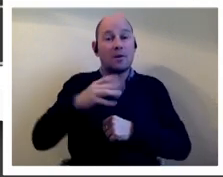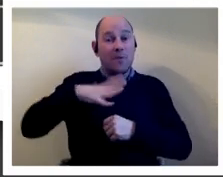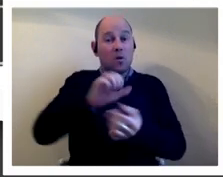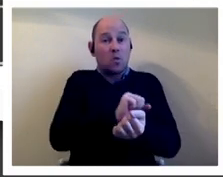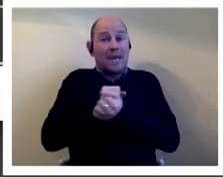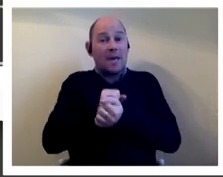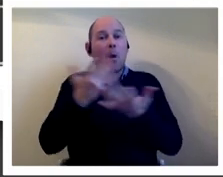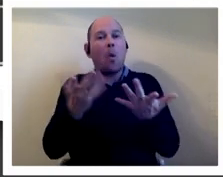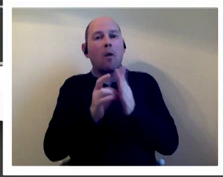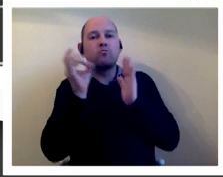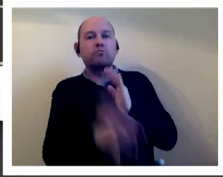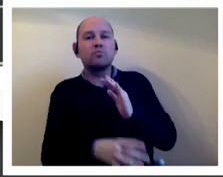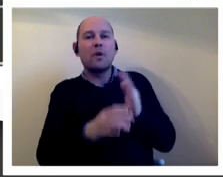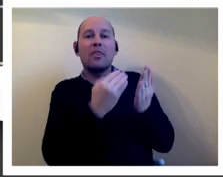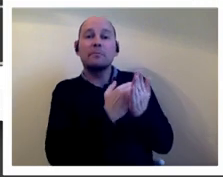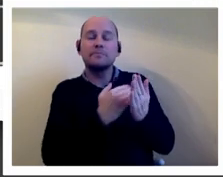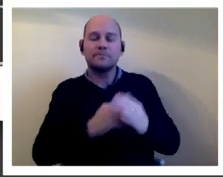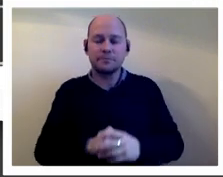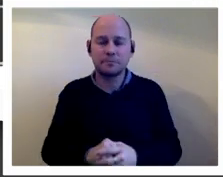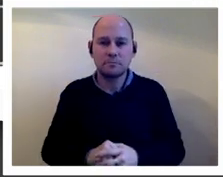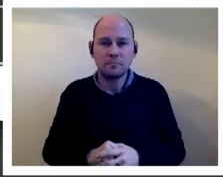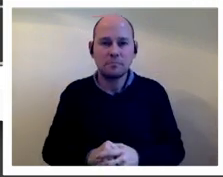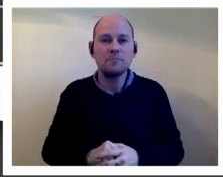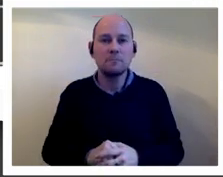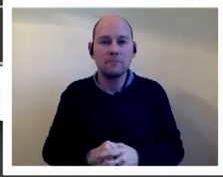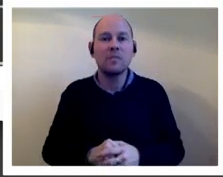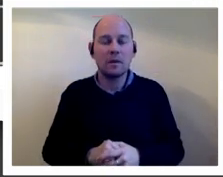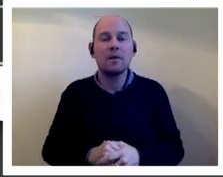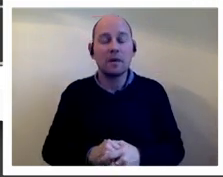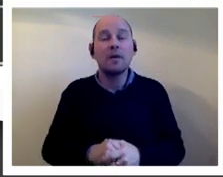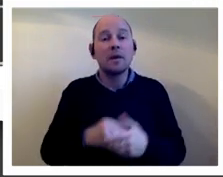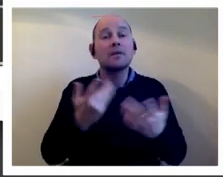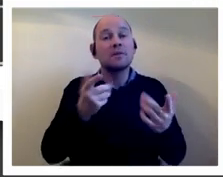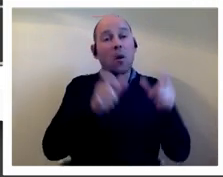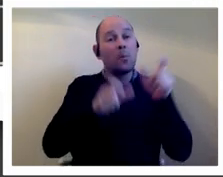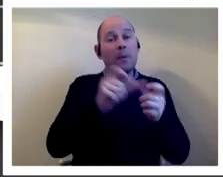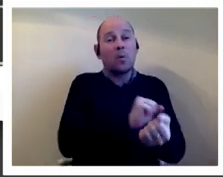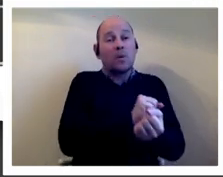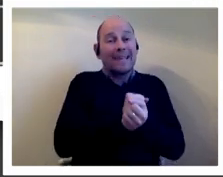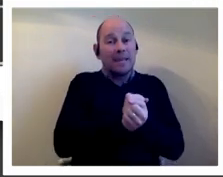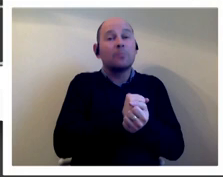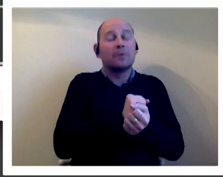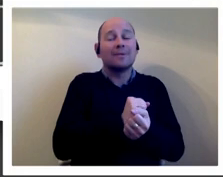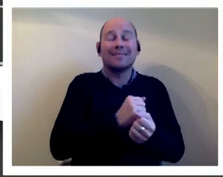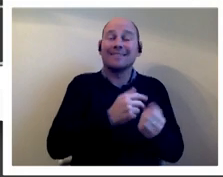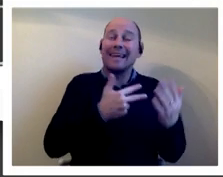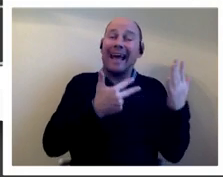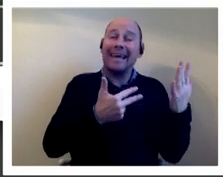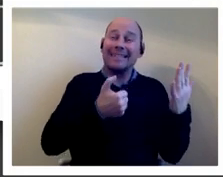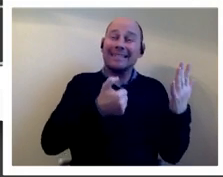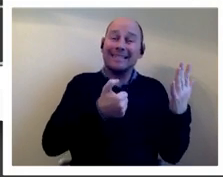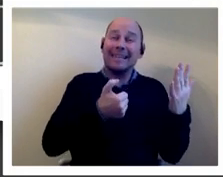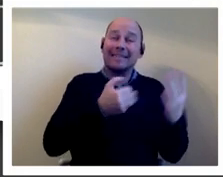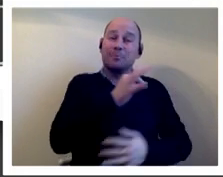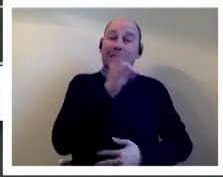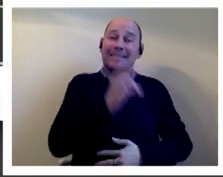results when they came in looked rather encouraging to keep the claws 80 um 6.8 um percent voted to retain it we should remember bear in mind